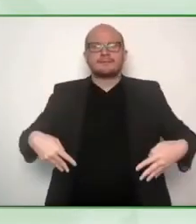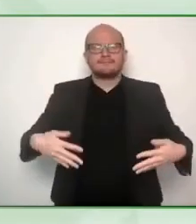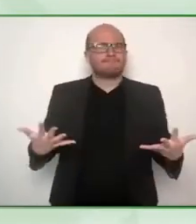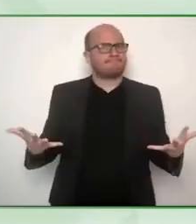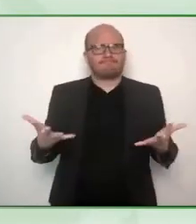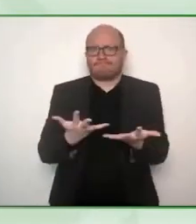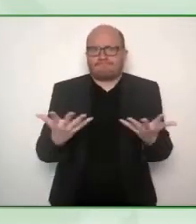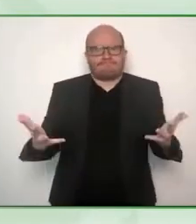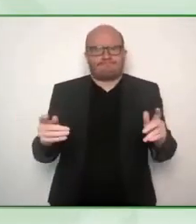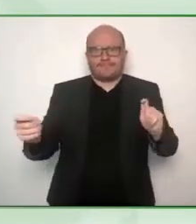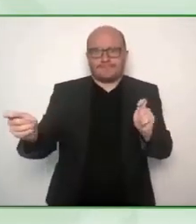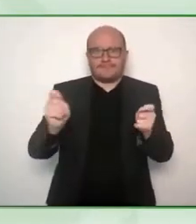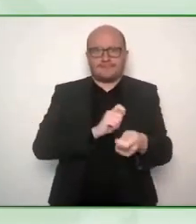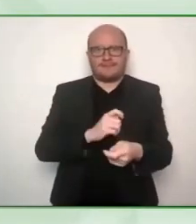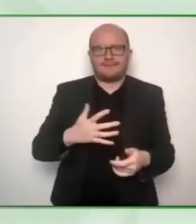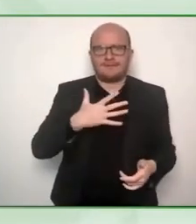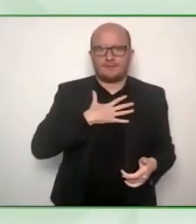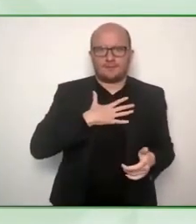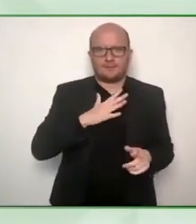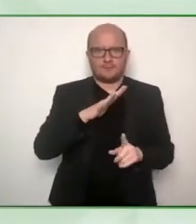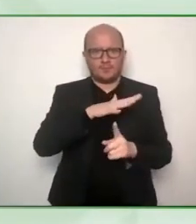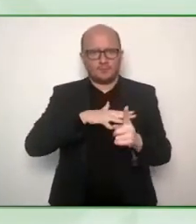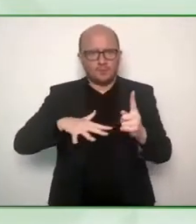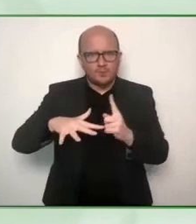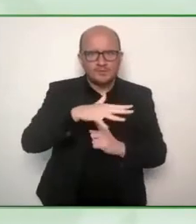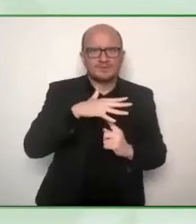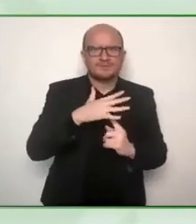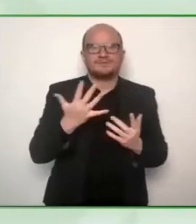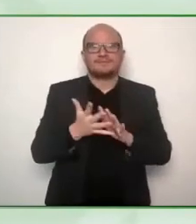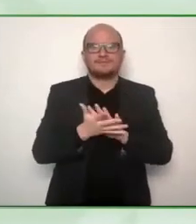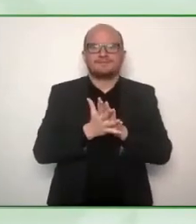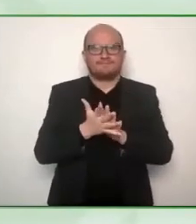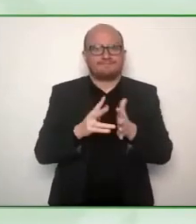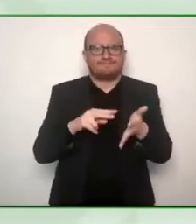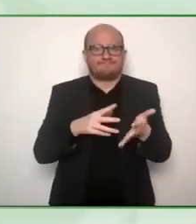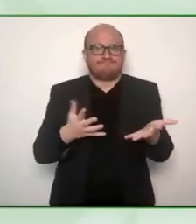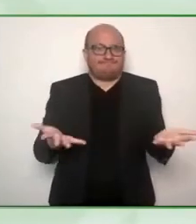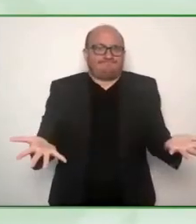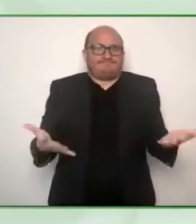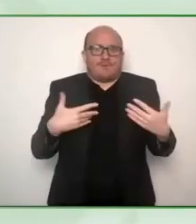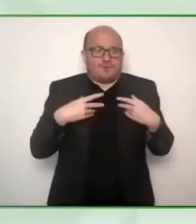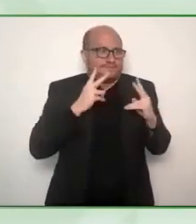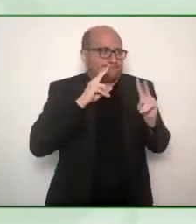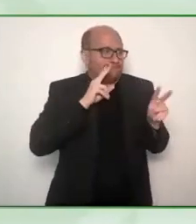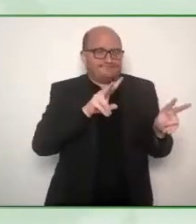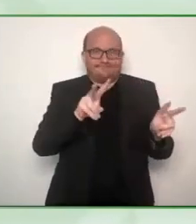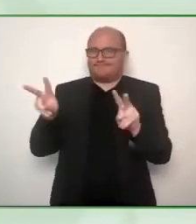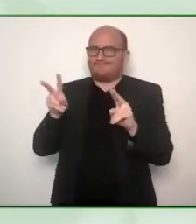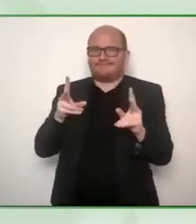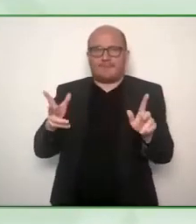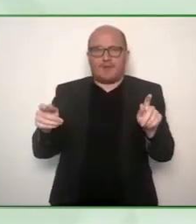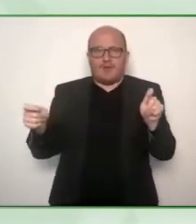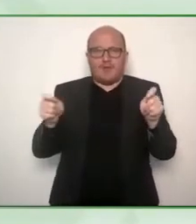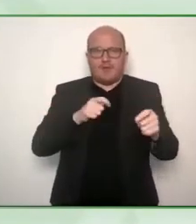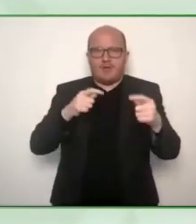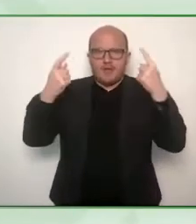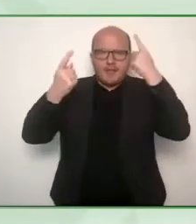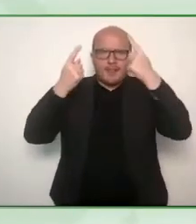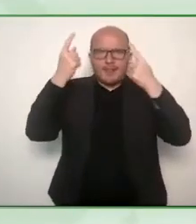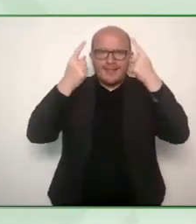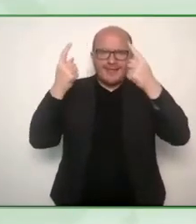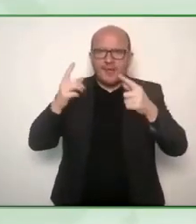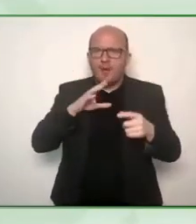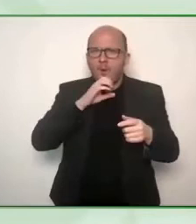some paradigm shifts what do you think the main trends are